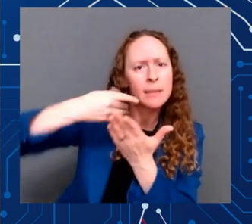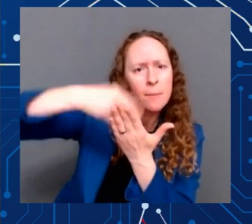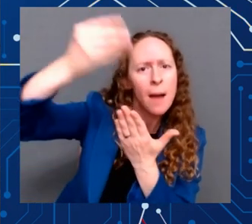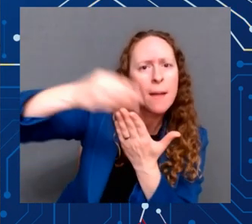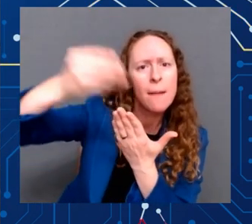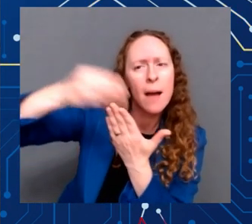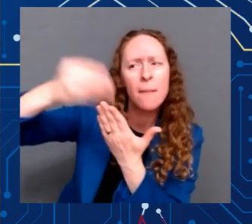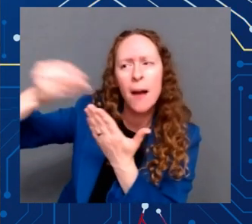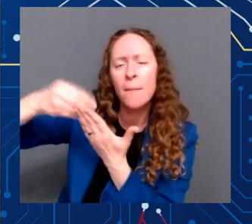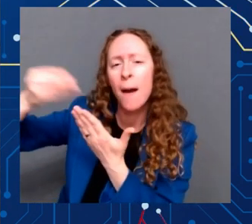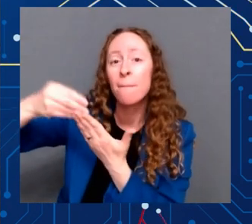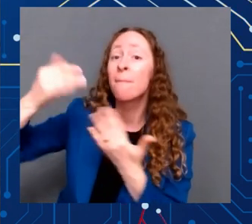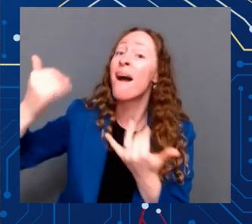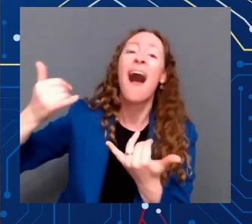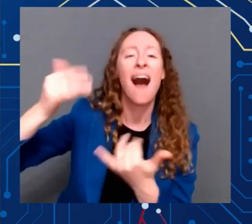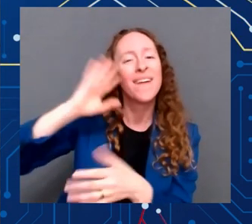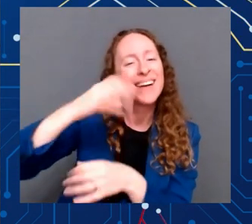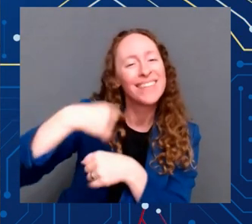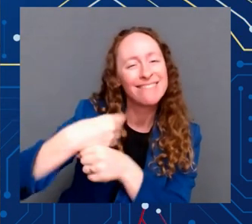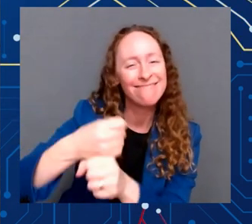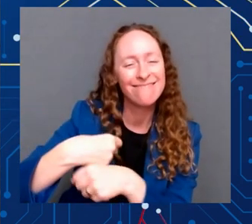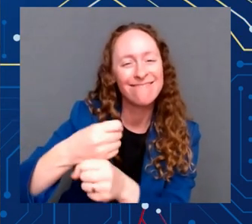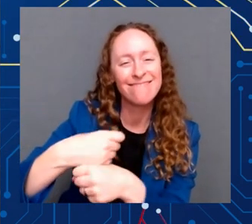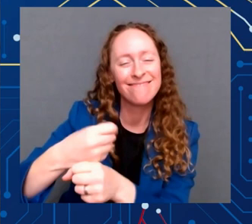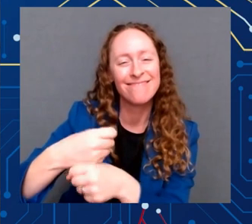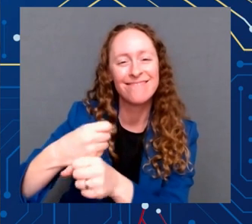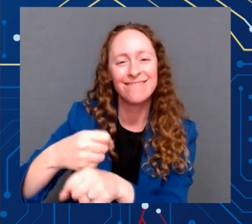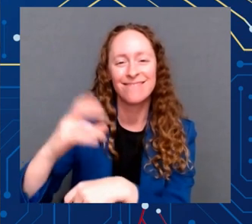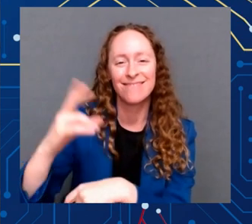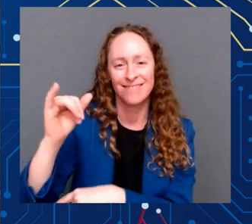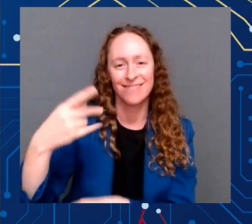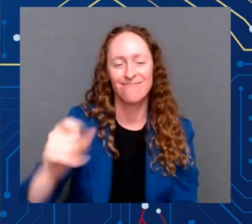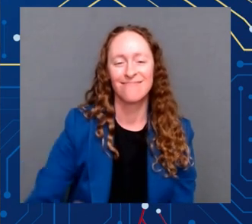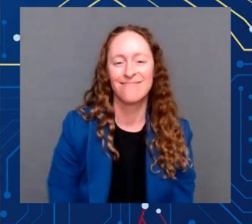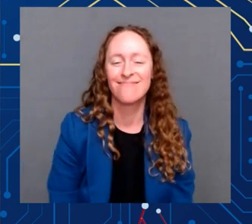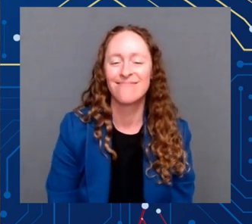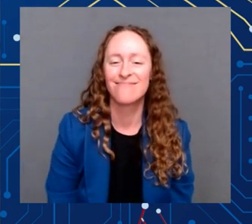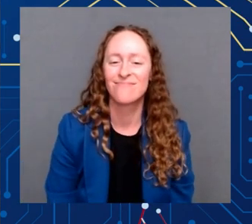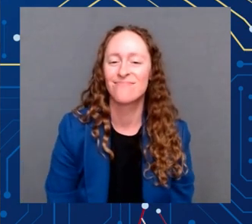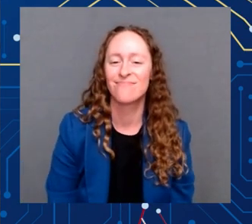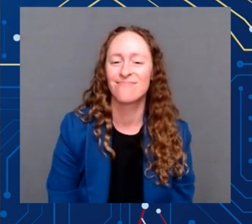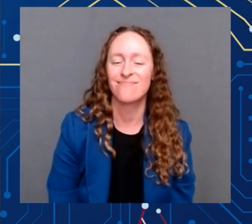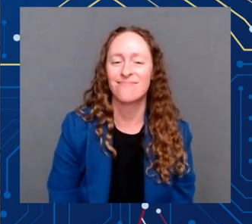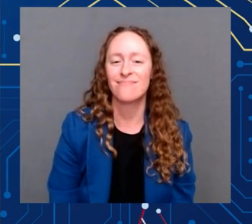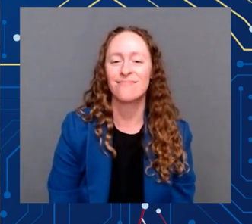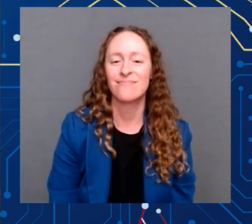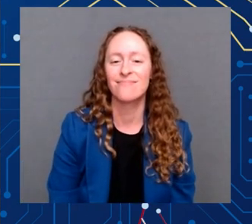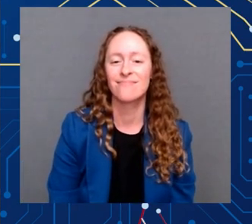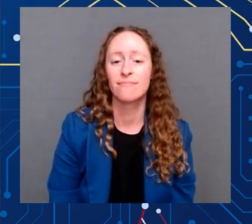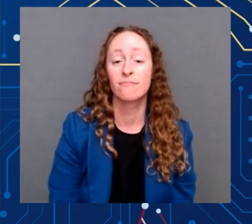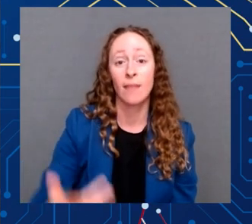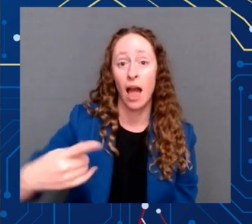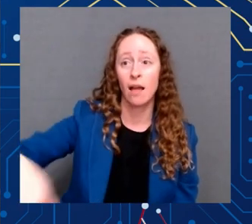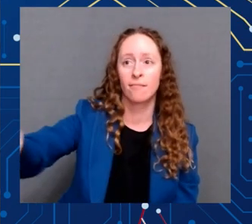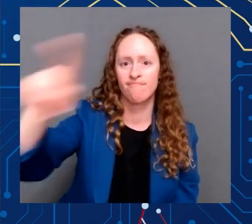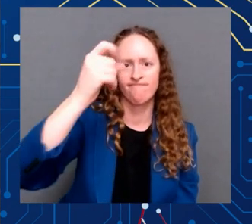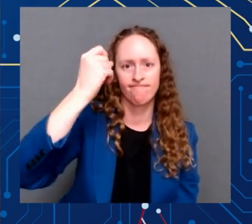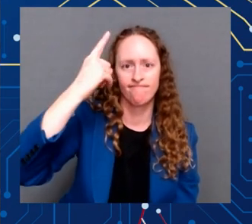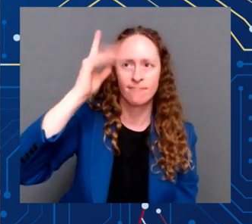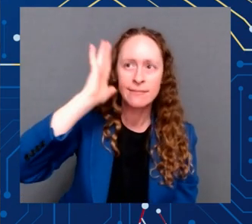years. These companies see what I see — that the future of the chip industry is going to be made in America.